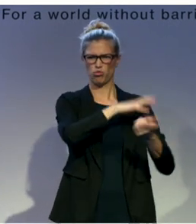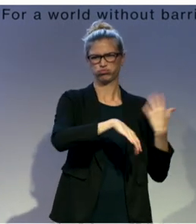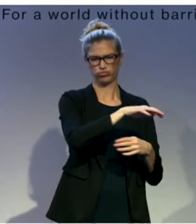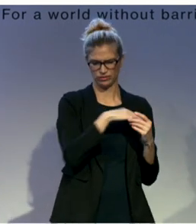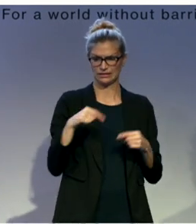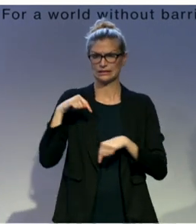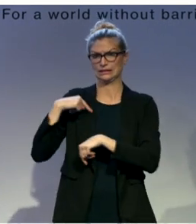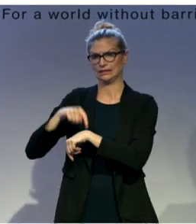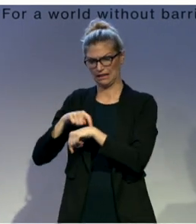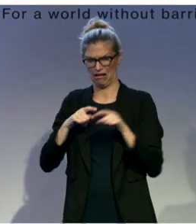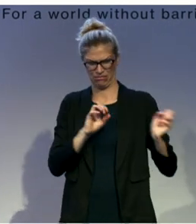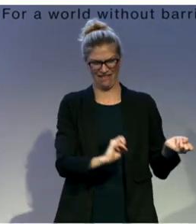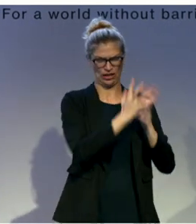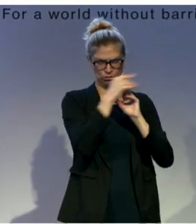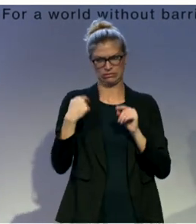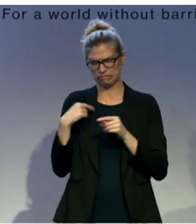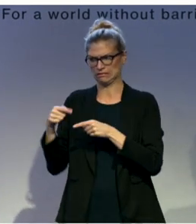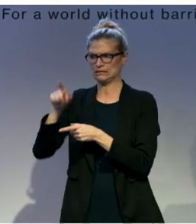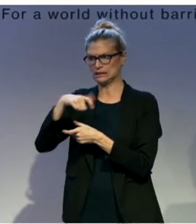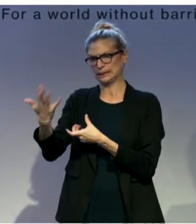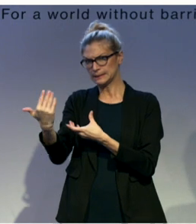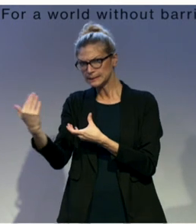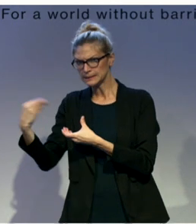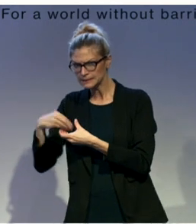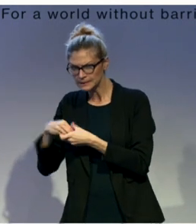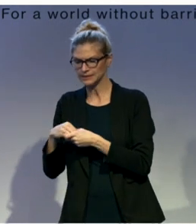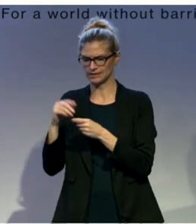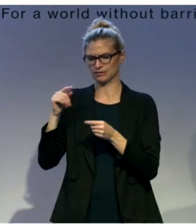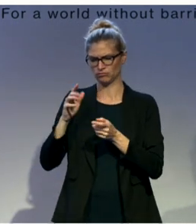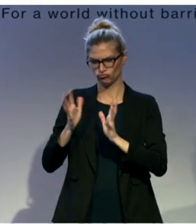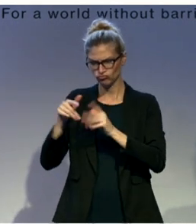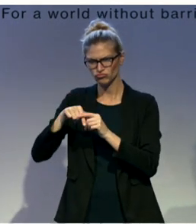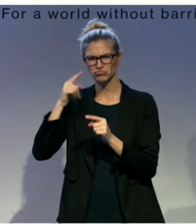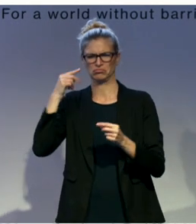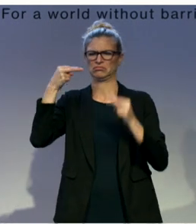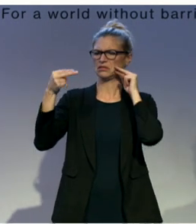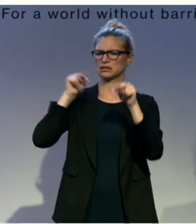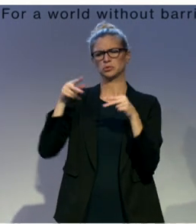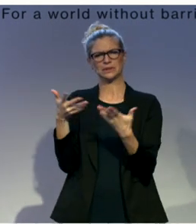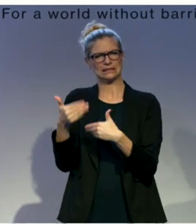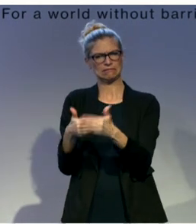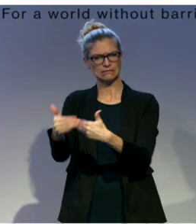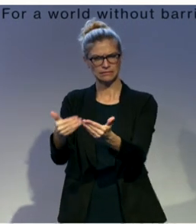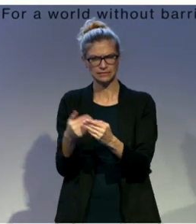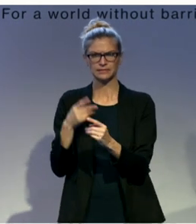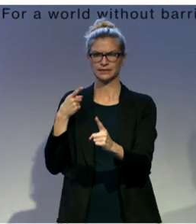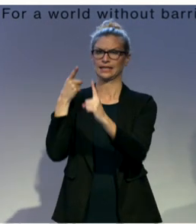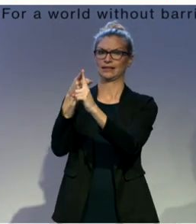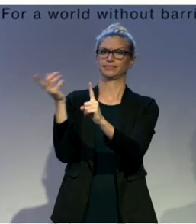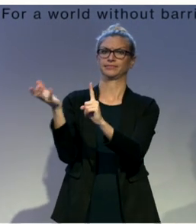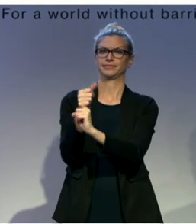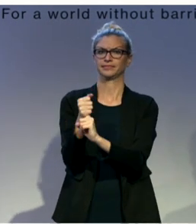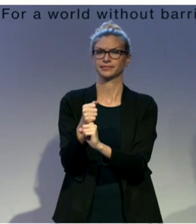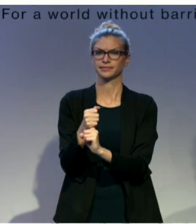included in all aspects of the transition and moving the country towards an inclusive political and governance